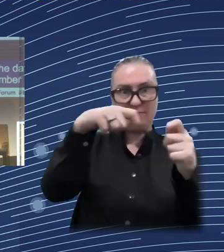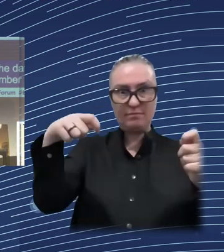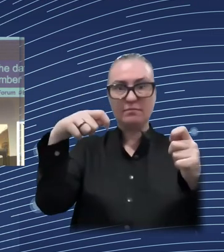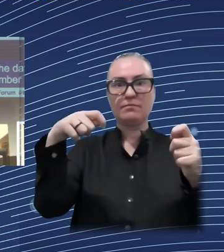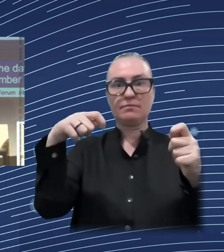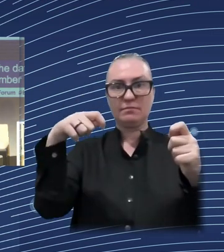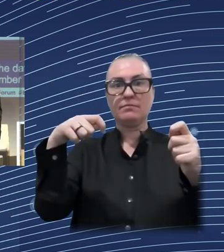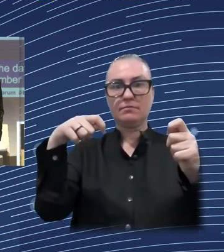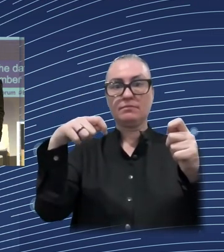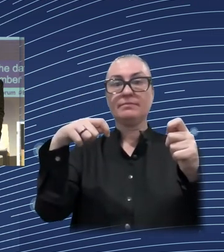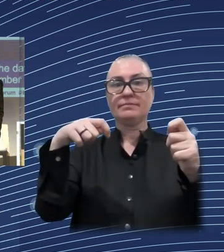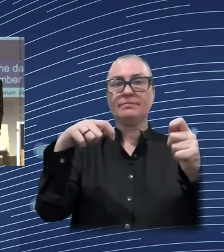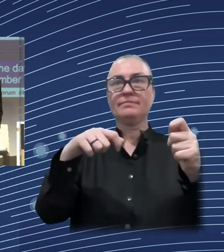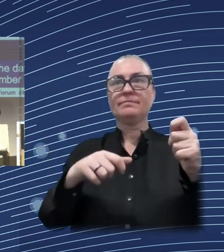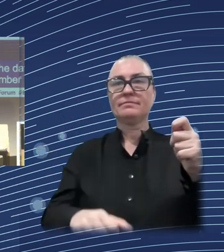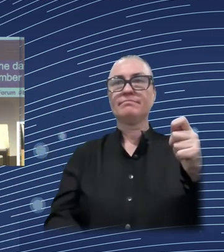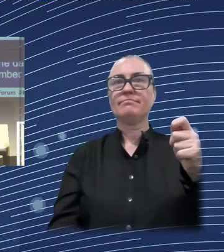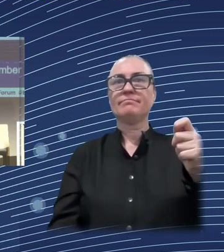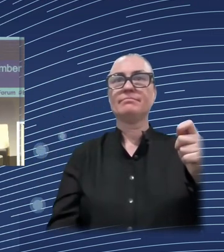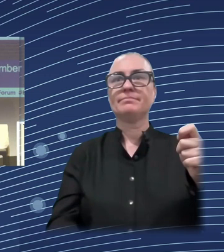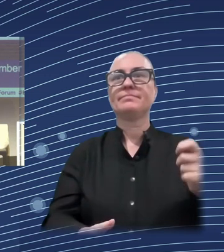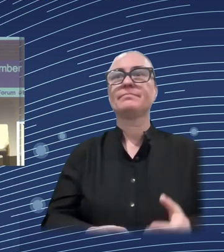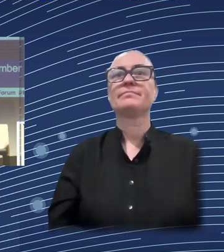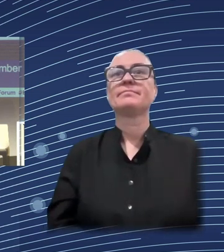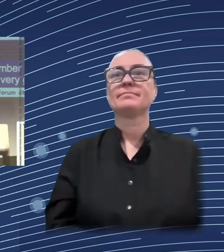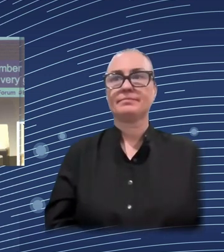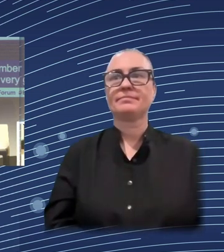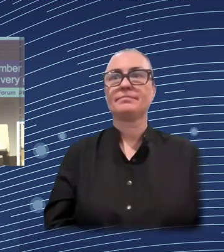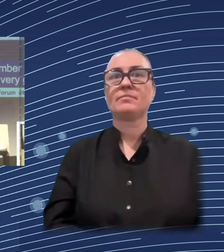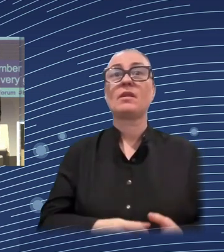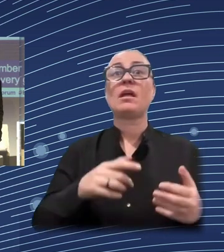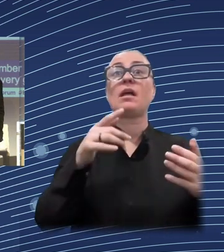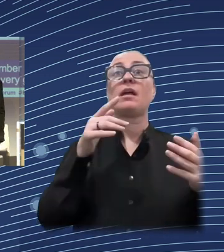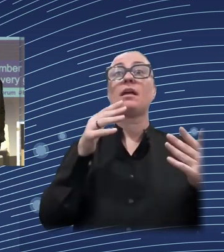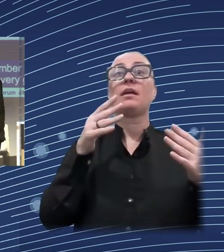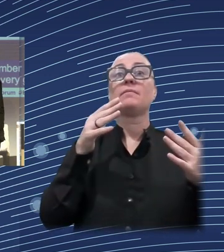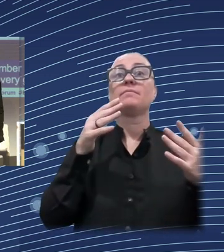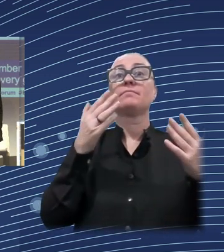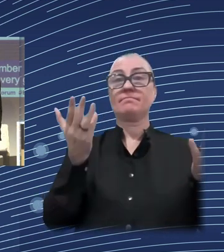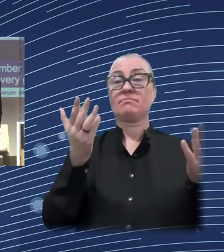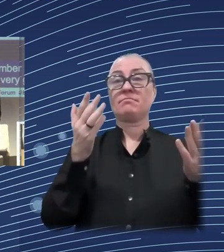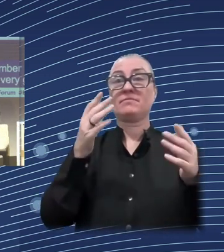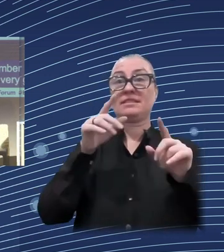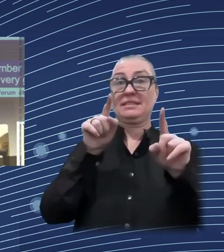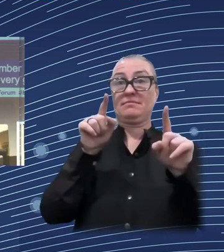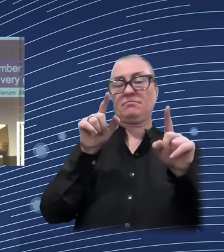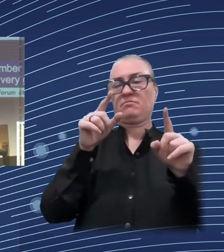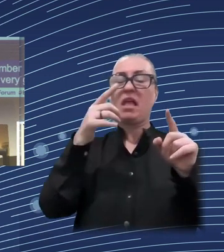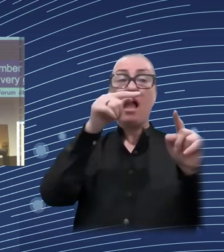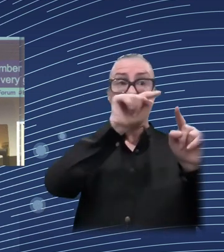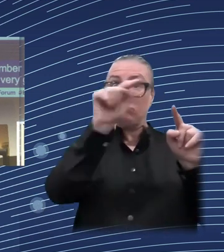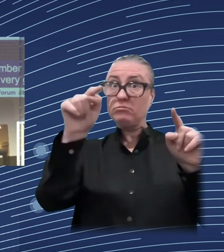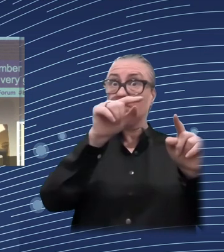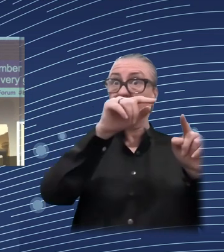because they are supposed to cover the entire population. But this is not necessarily the case. For instance, if you consider